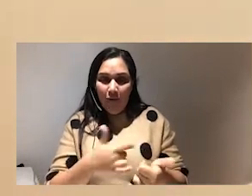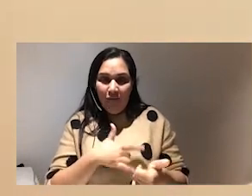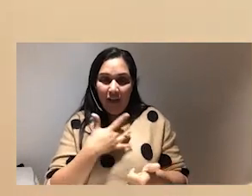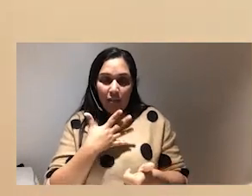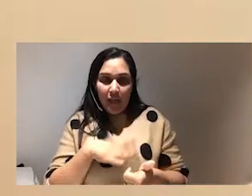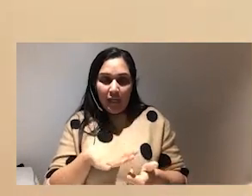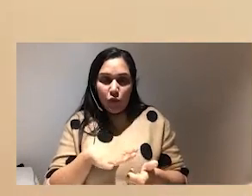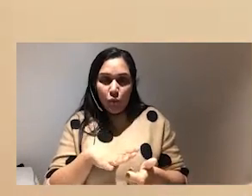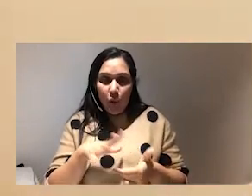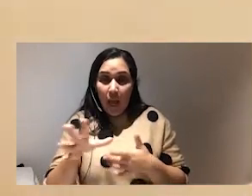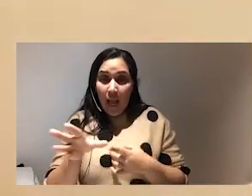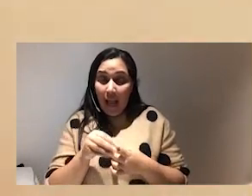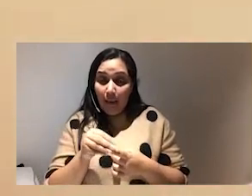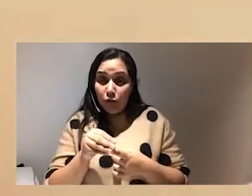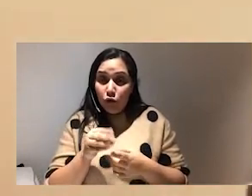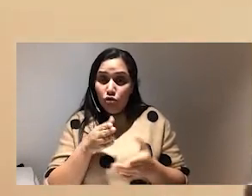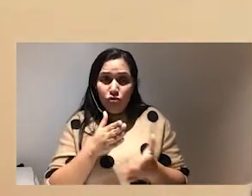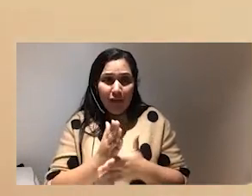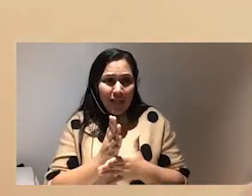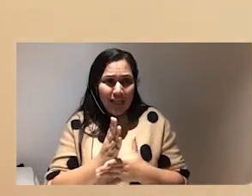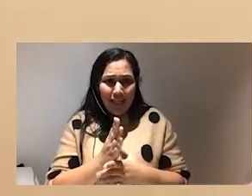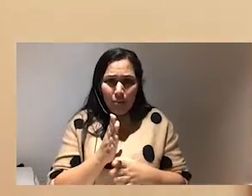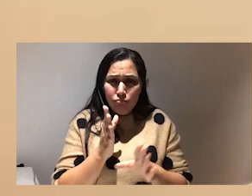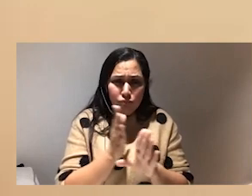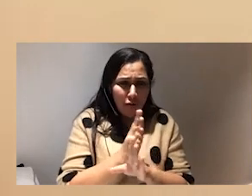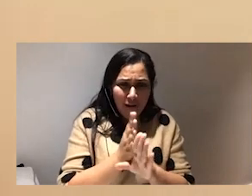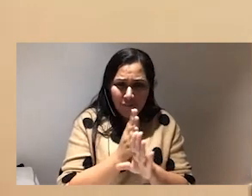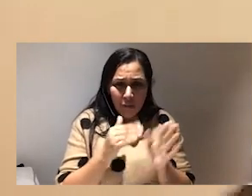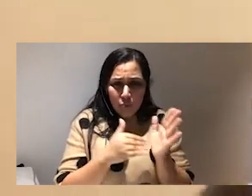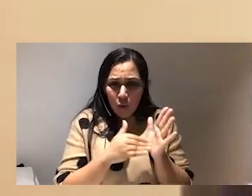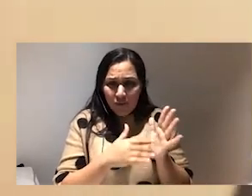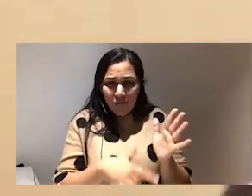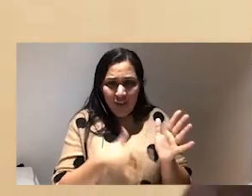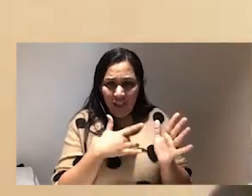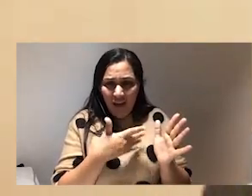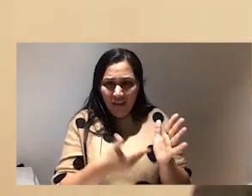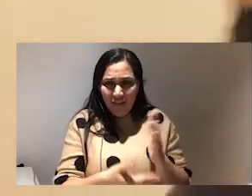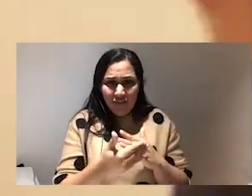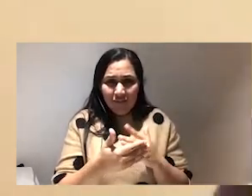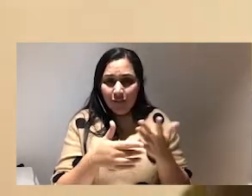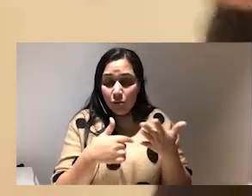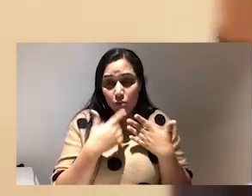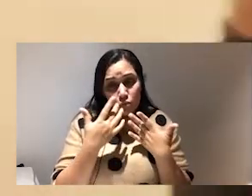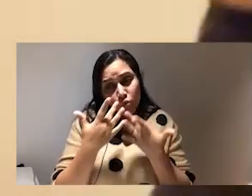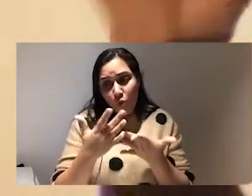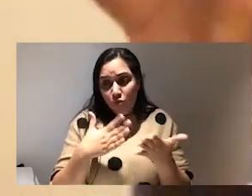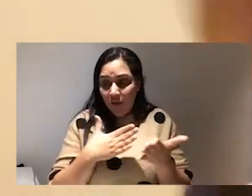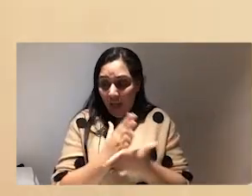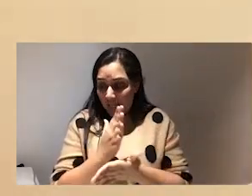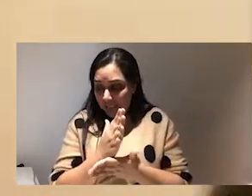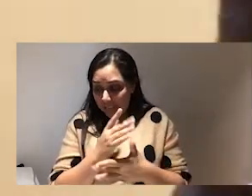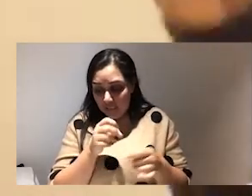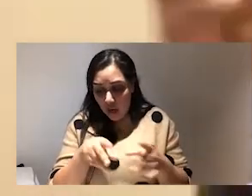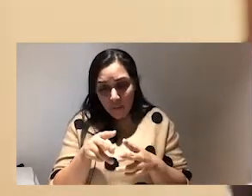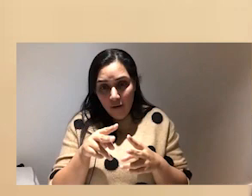capture real intimate moments of their lives to have that reality type kind of virus moment